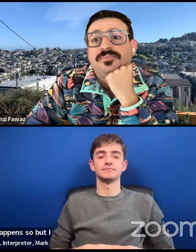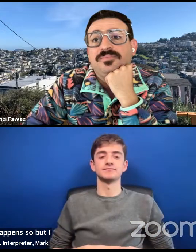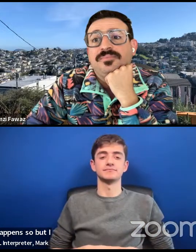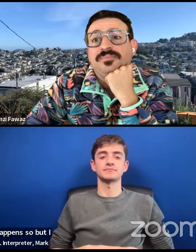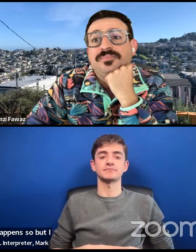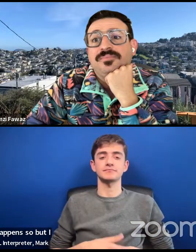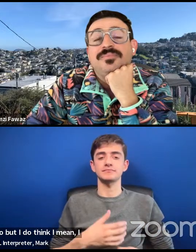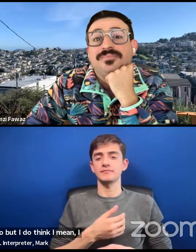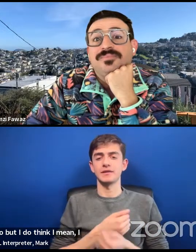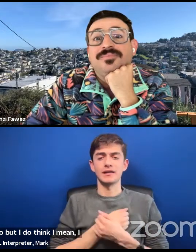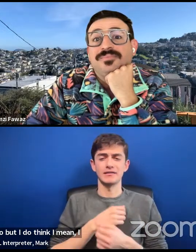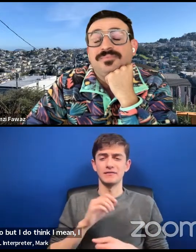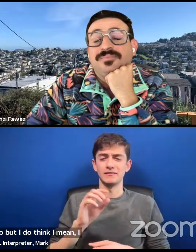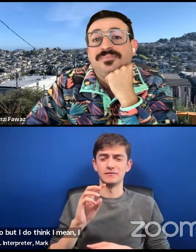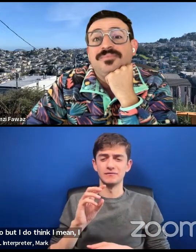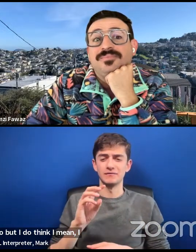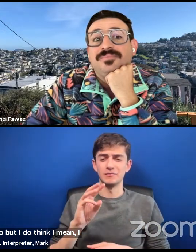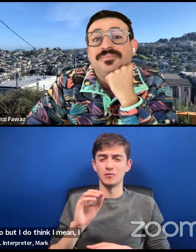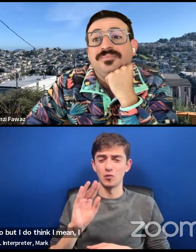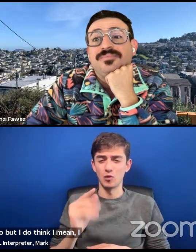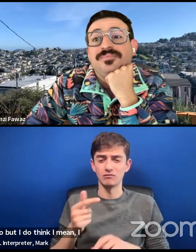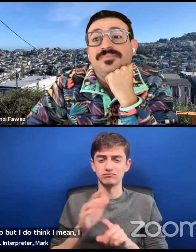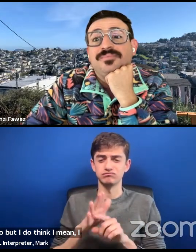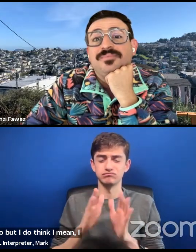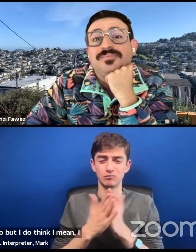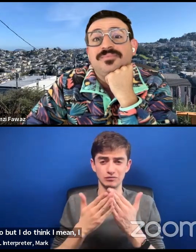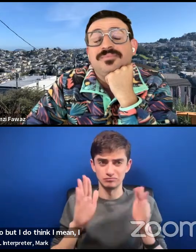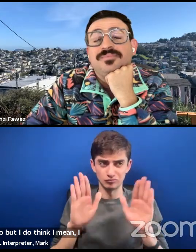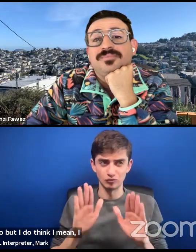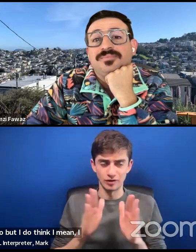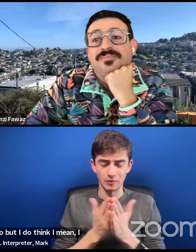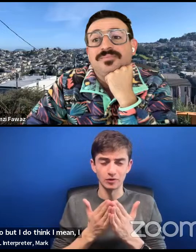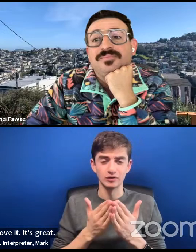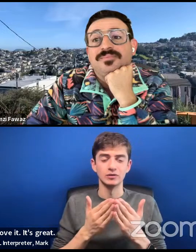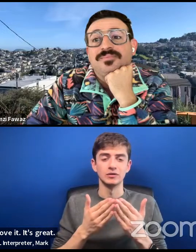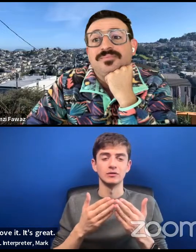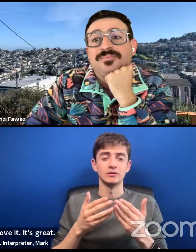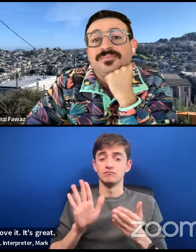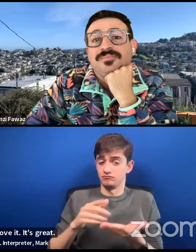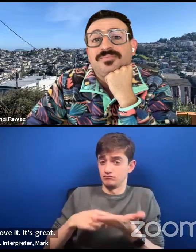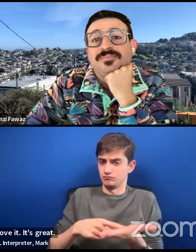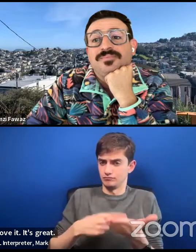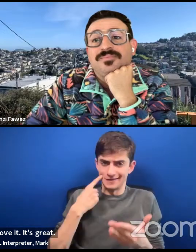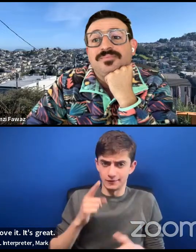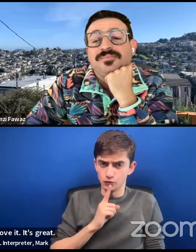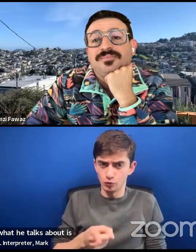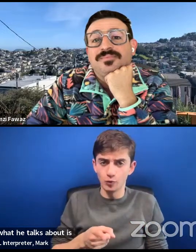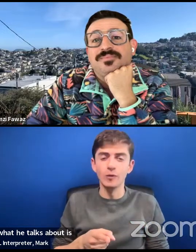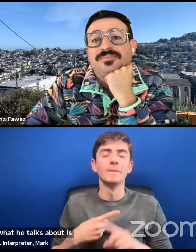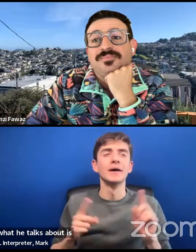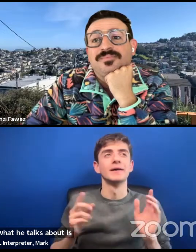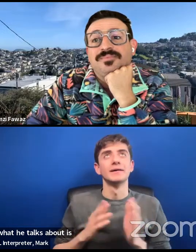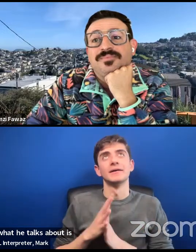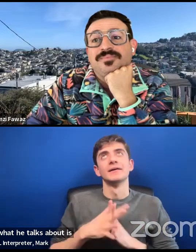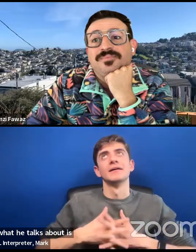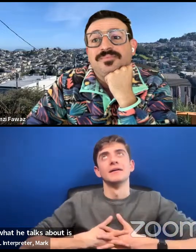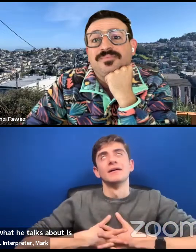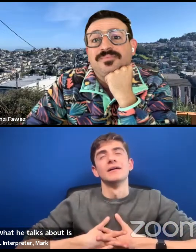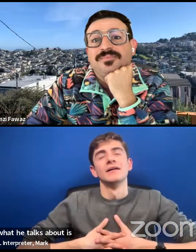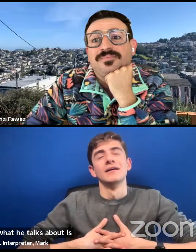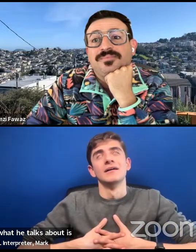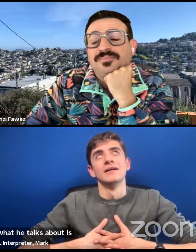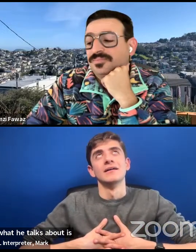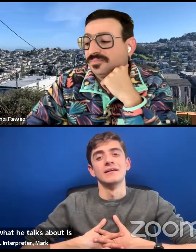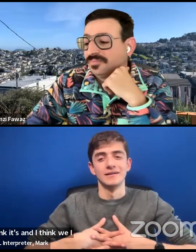book. I love it. It's great. It's a great book. So I think what he talks about is definitely true. But I also think it's, and I think we,